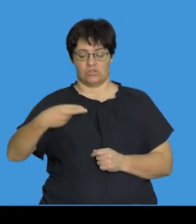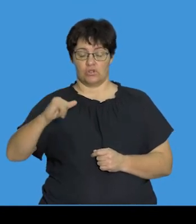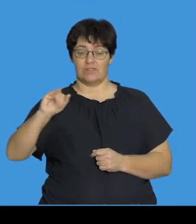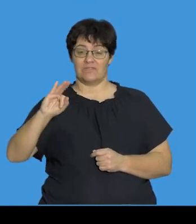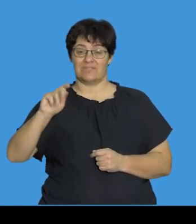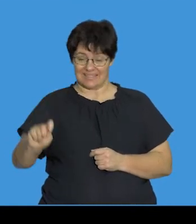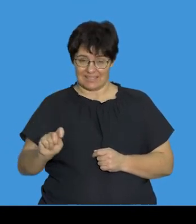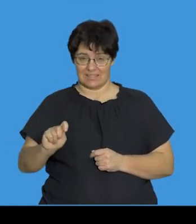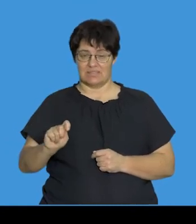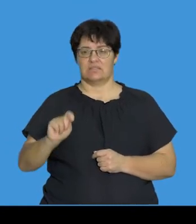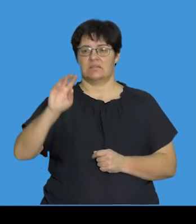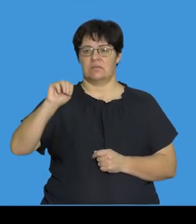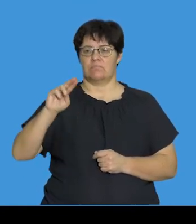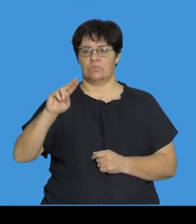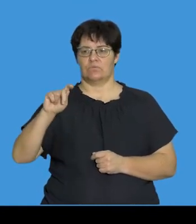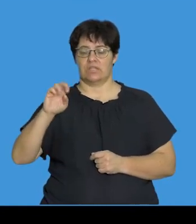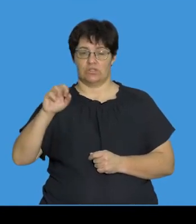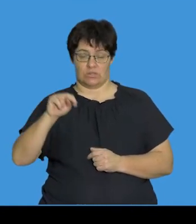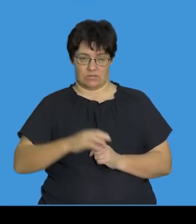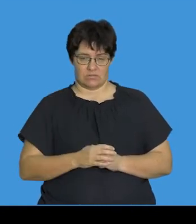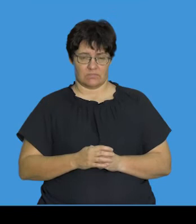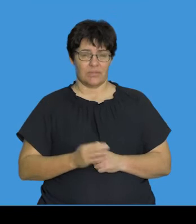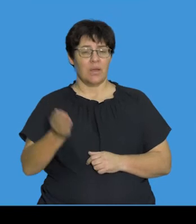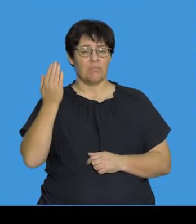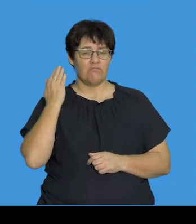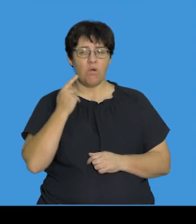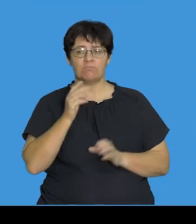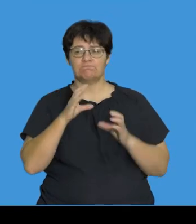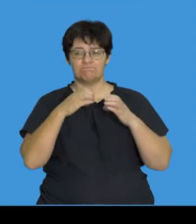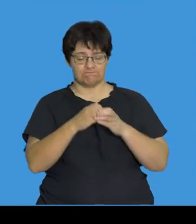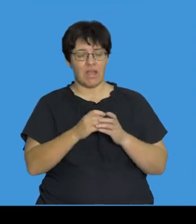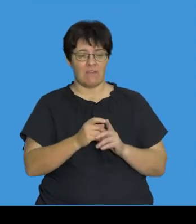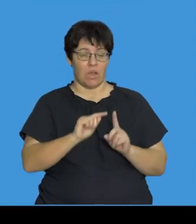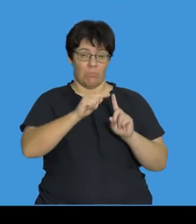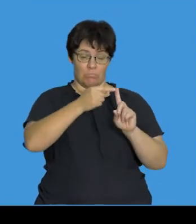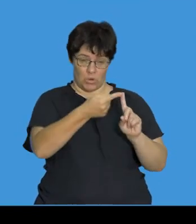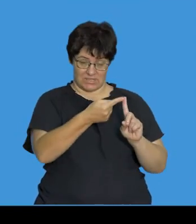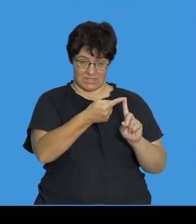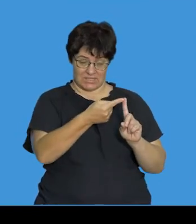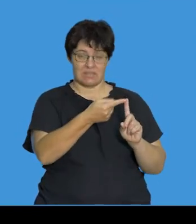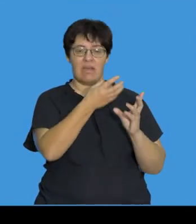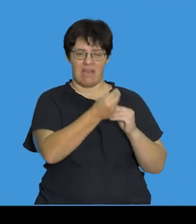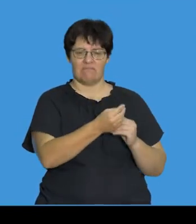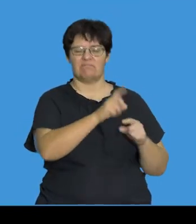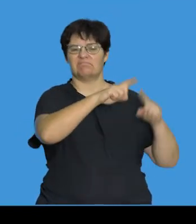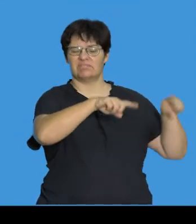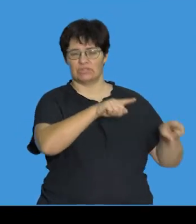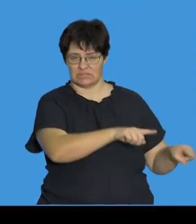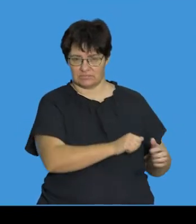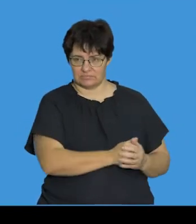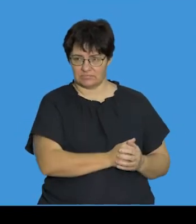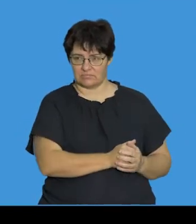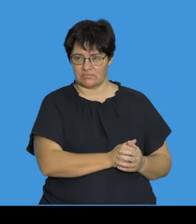we're discussing point mutations. In point mutations, we said that there were different types and we looked at